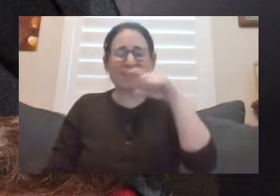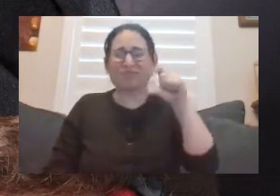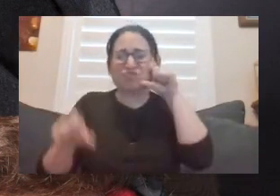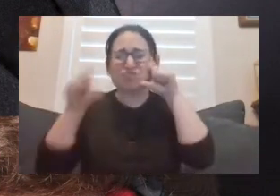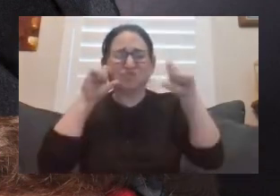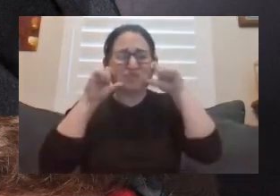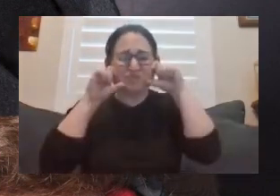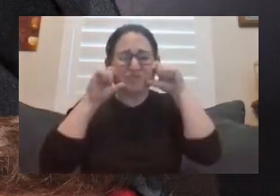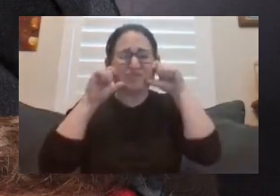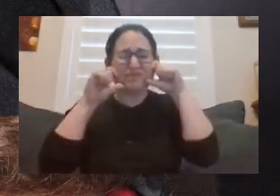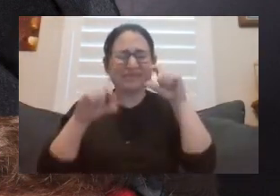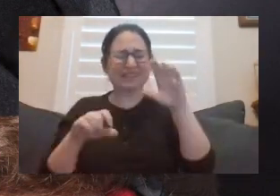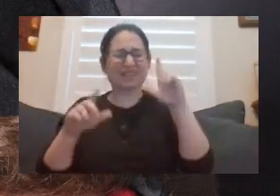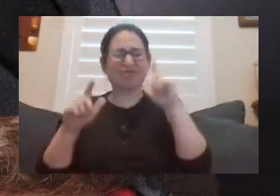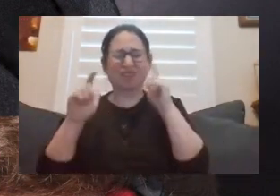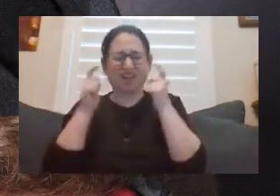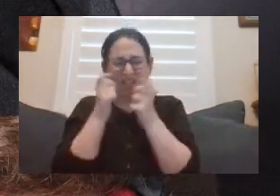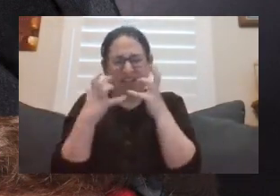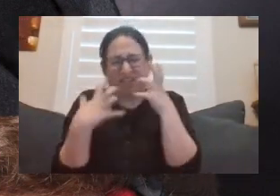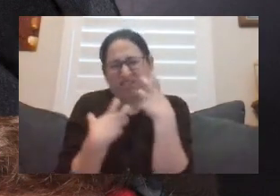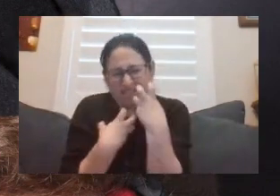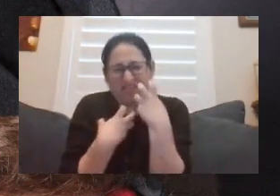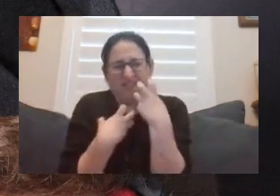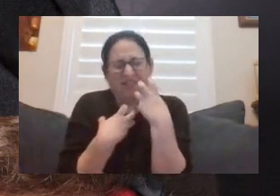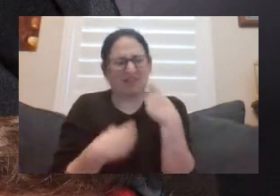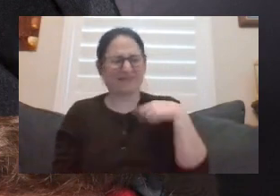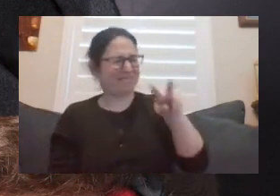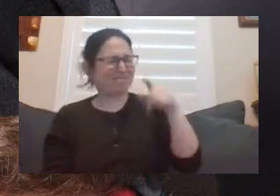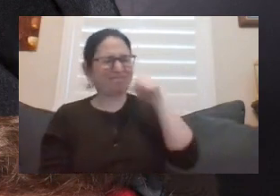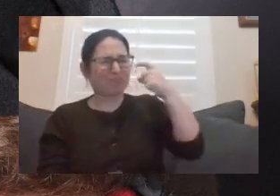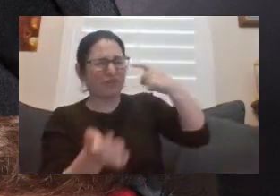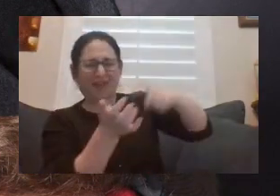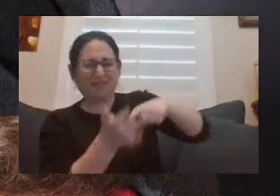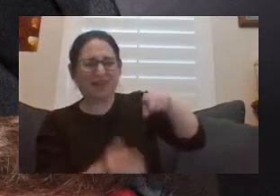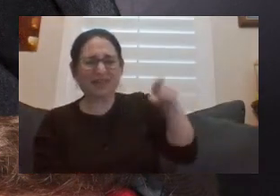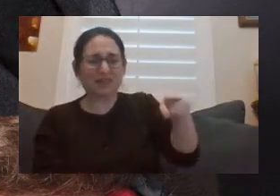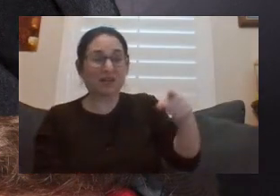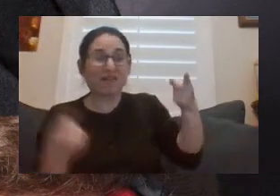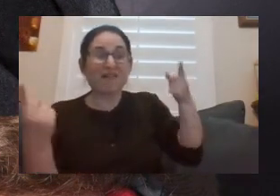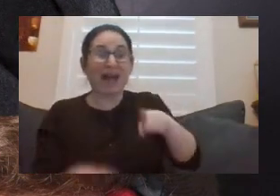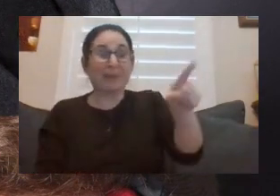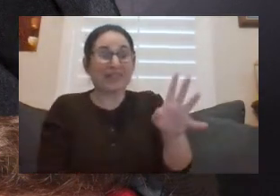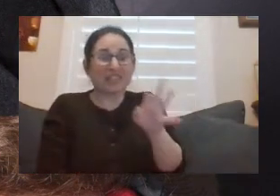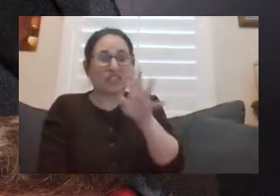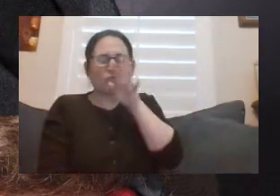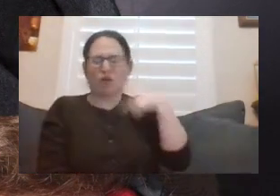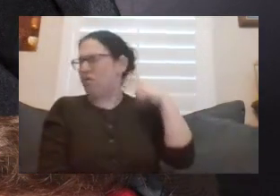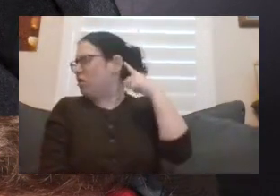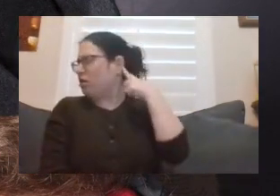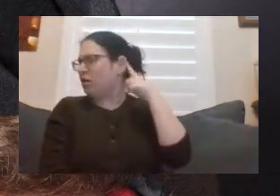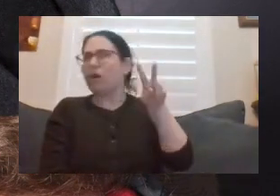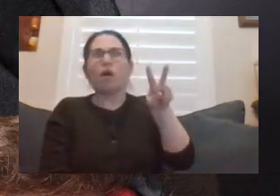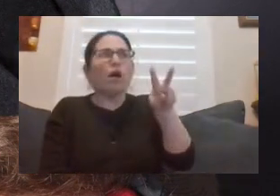full of sores, which so disfigured him that he was not known by me on first sight. Only when he spoke